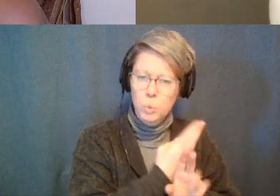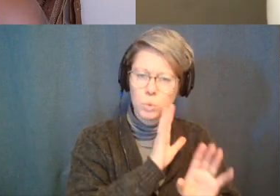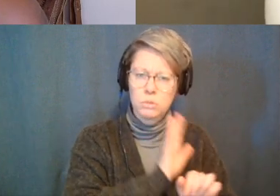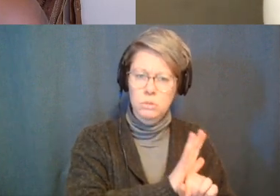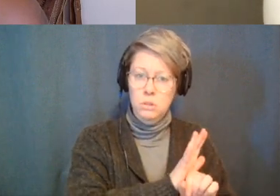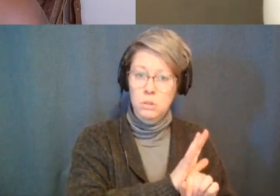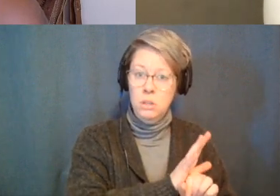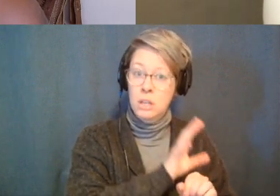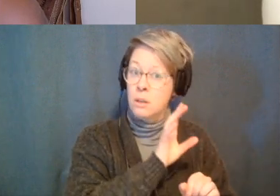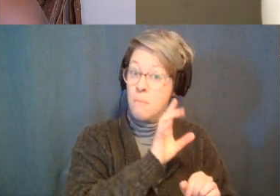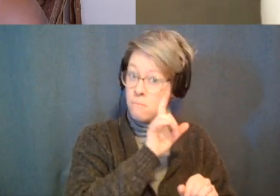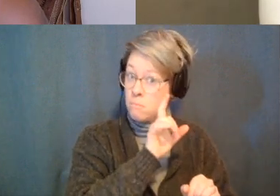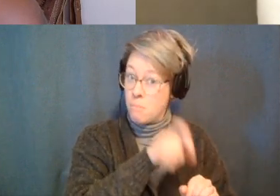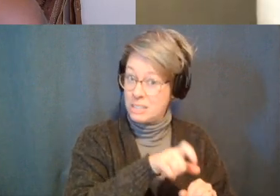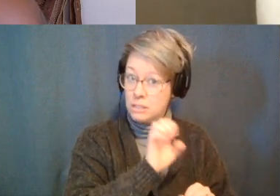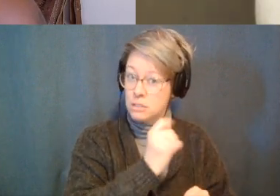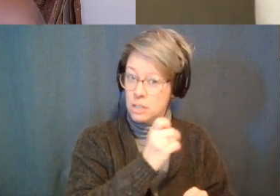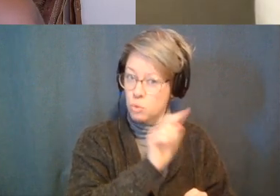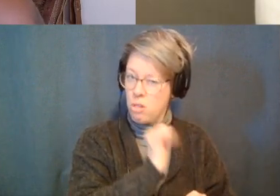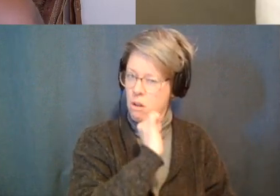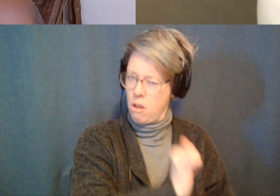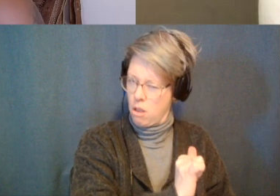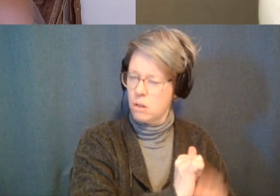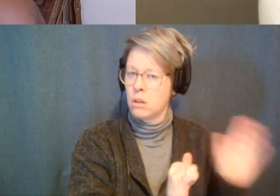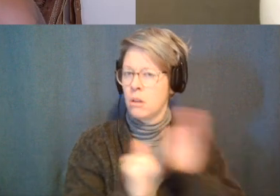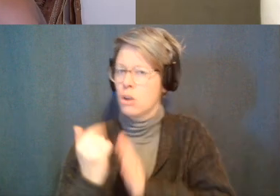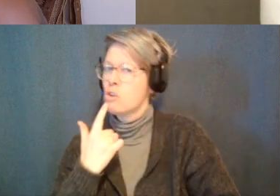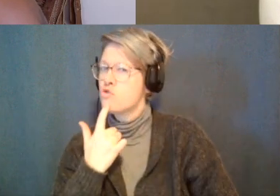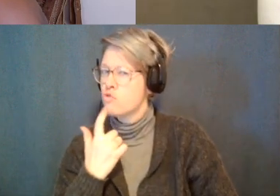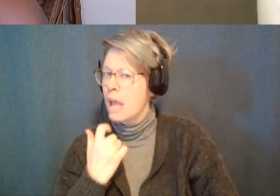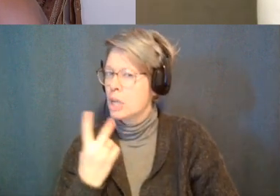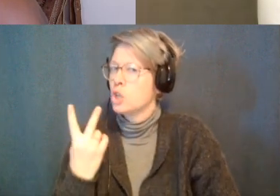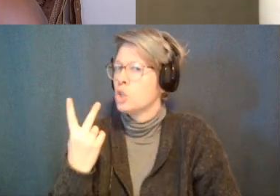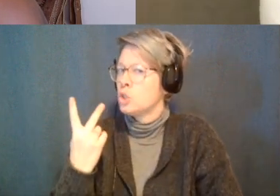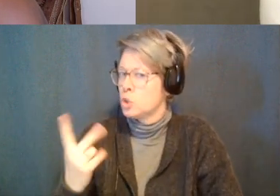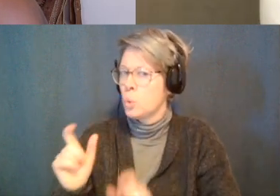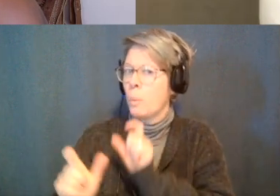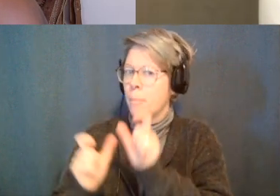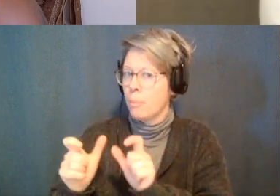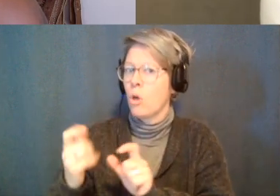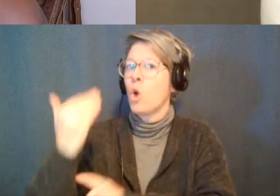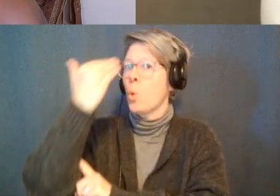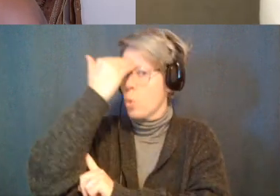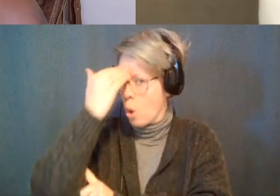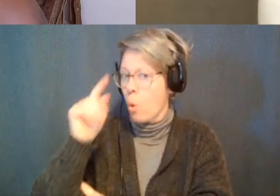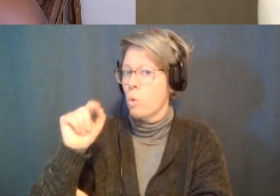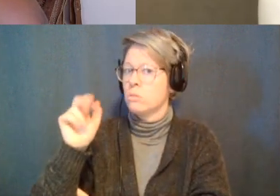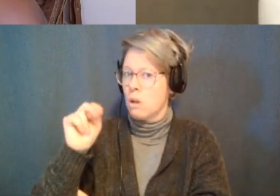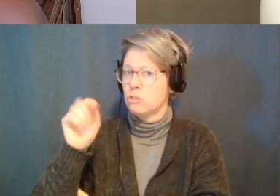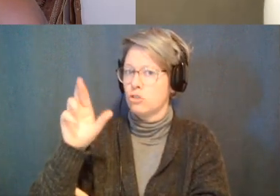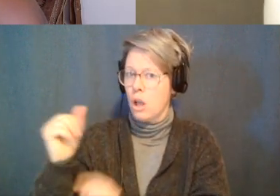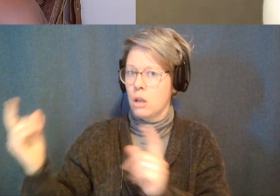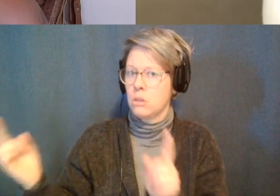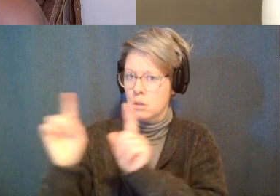need to be sexual and then red tantra when two people who know how to do that come together and then